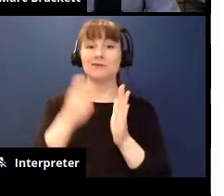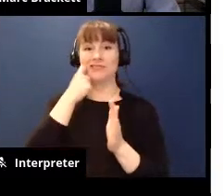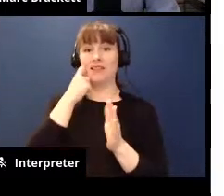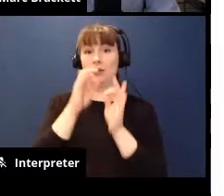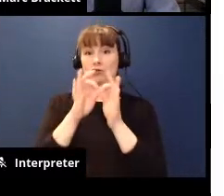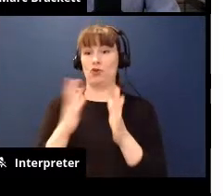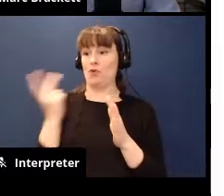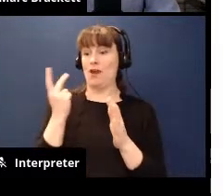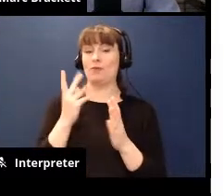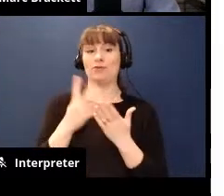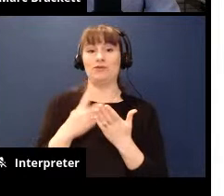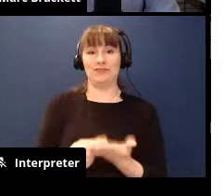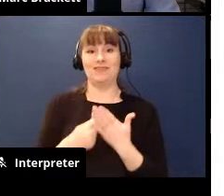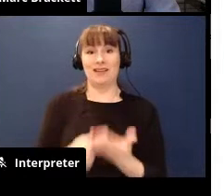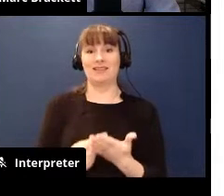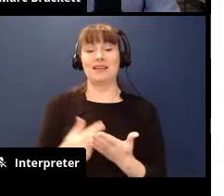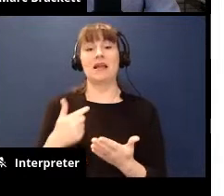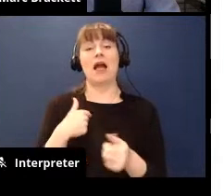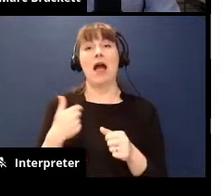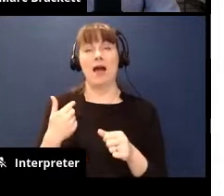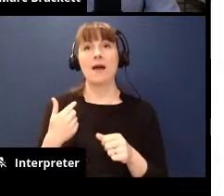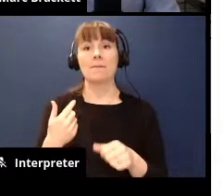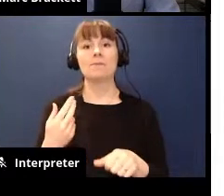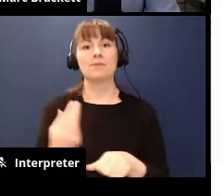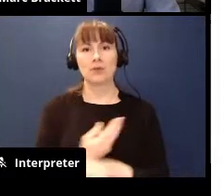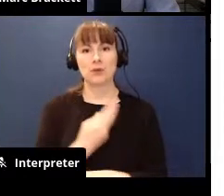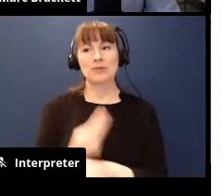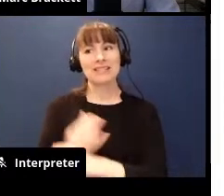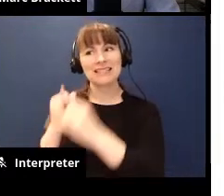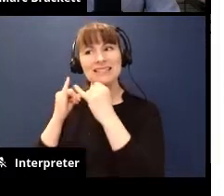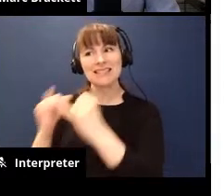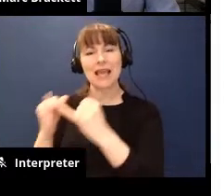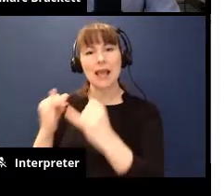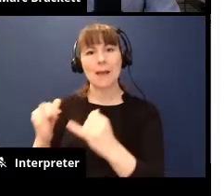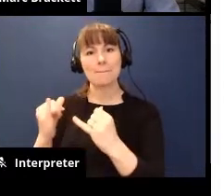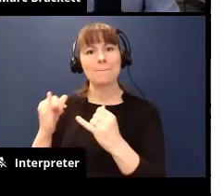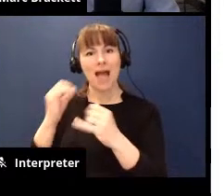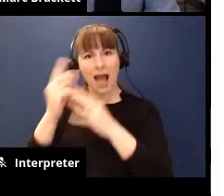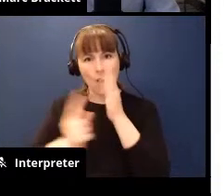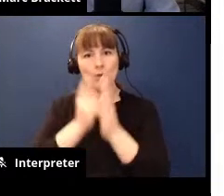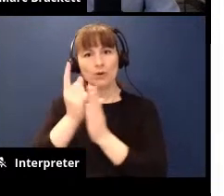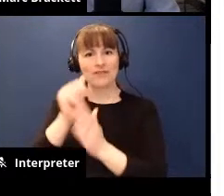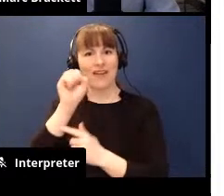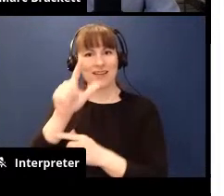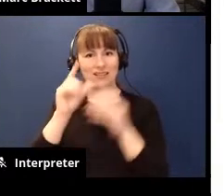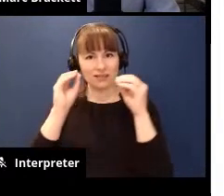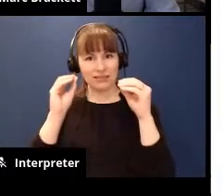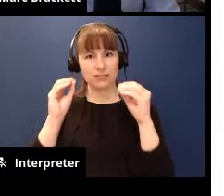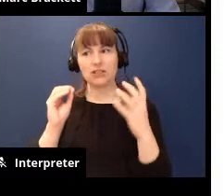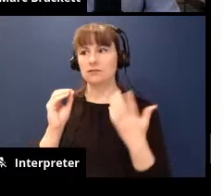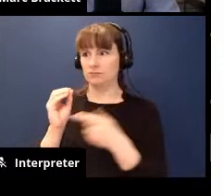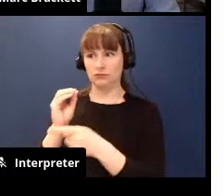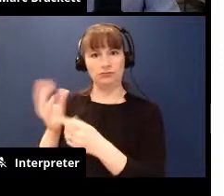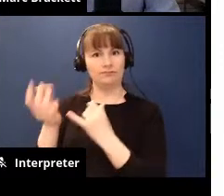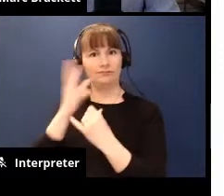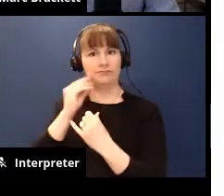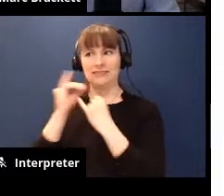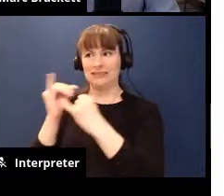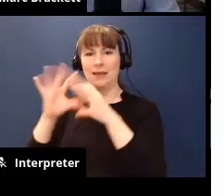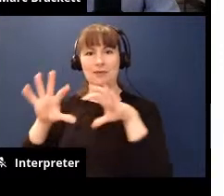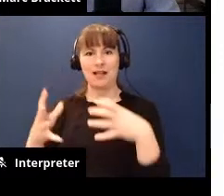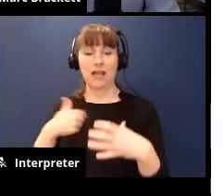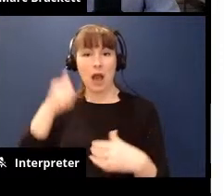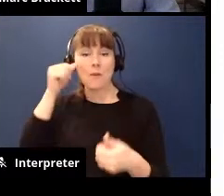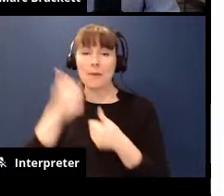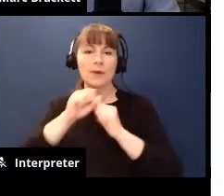how i actually took the same amount of american sign language instruction as as a young person as she did but i remember